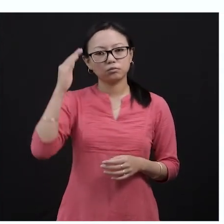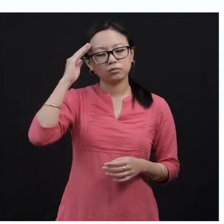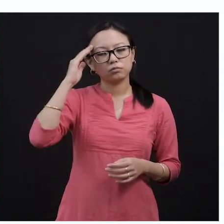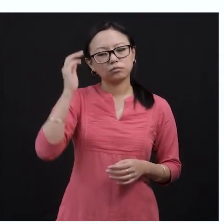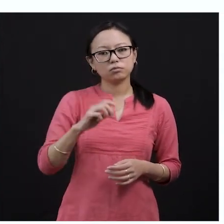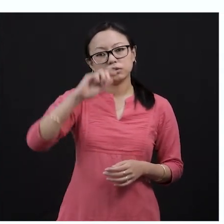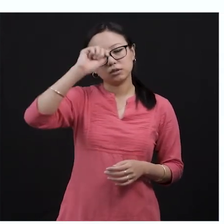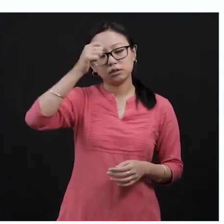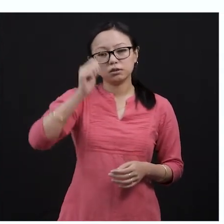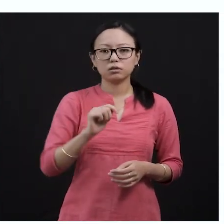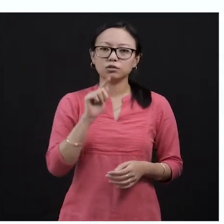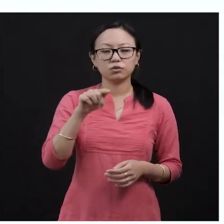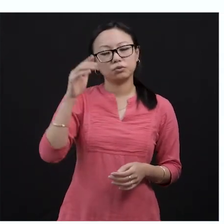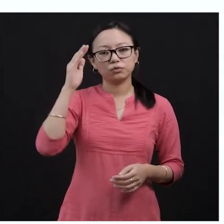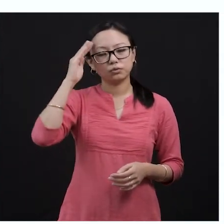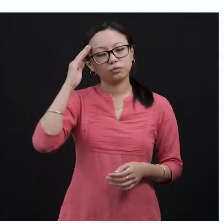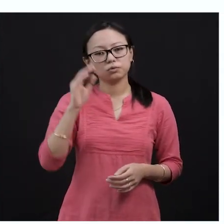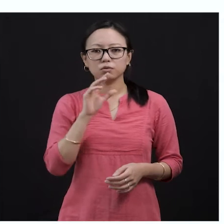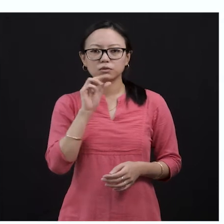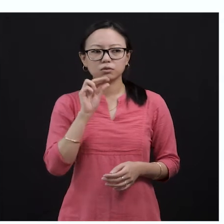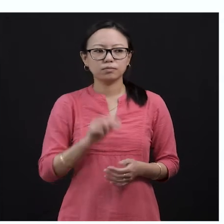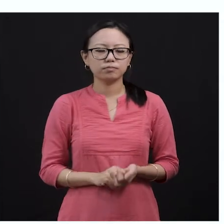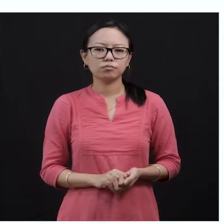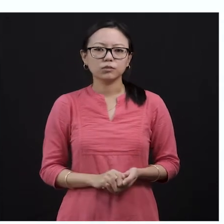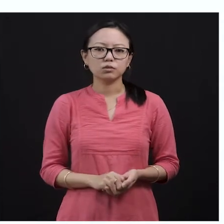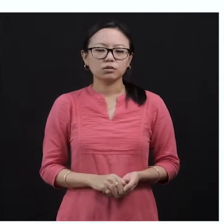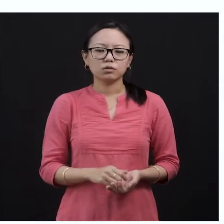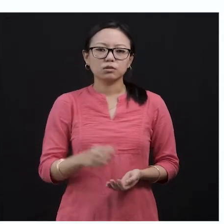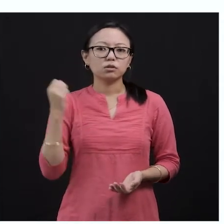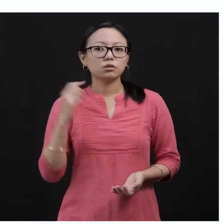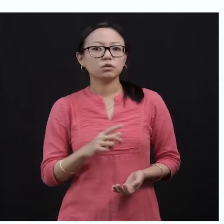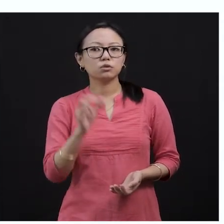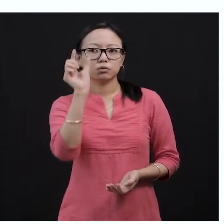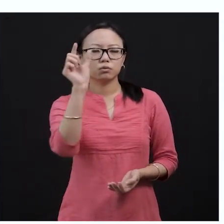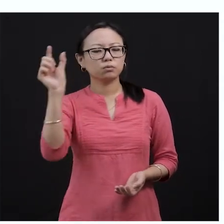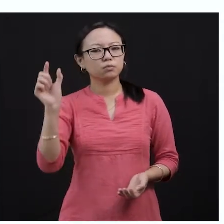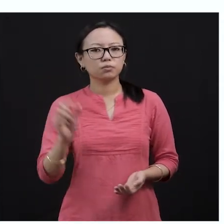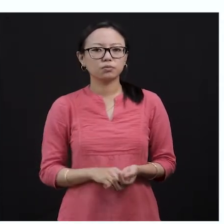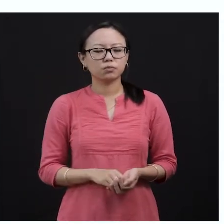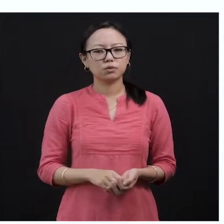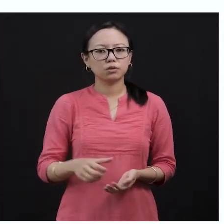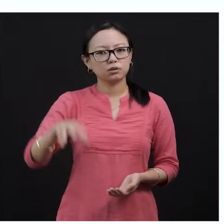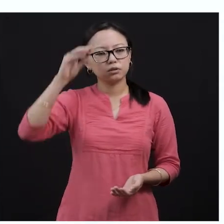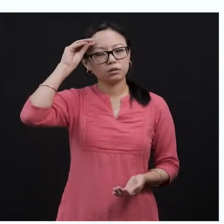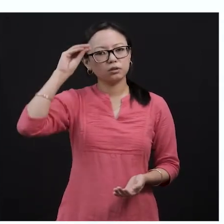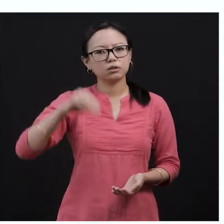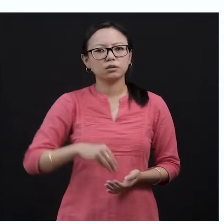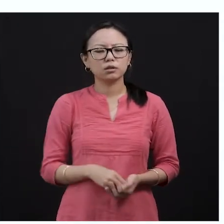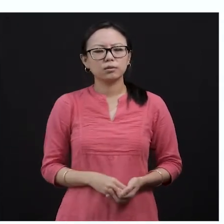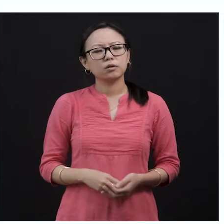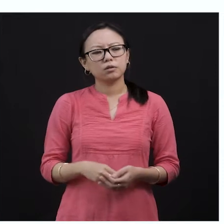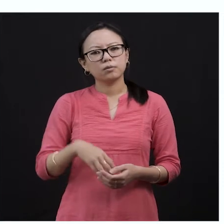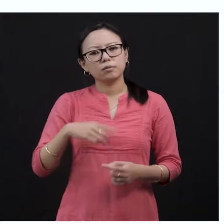also learn some new words. Okay, you will also learn some new words as well as learn to understand about the animal world.